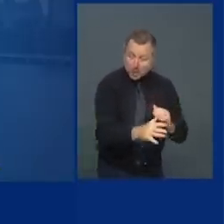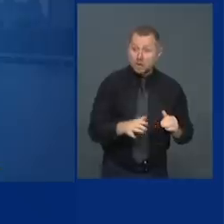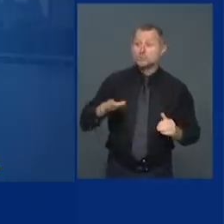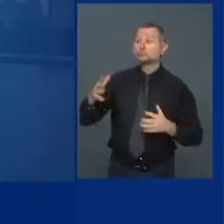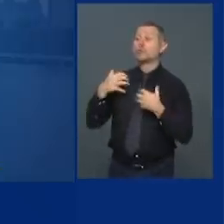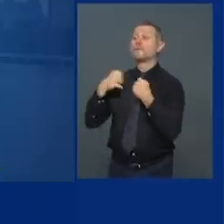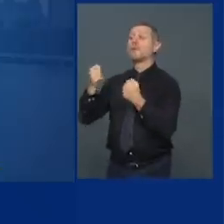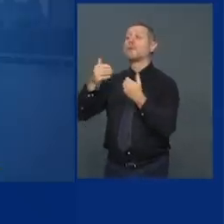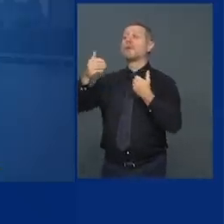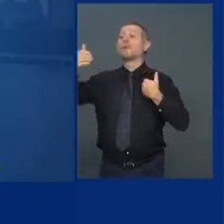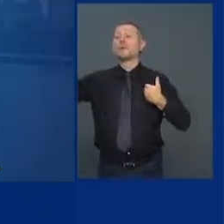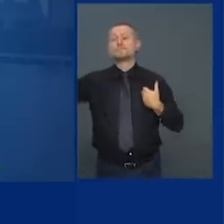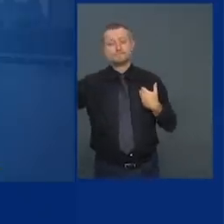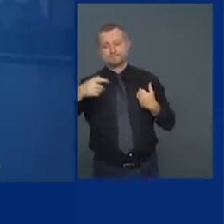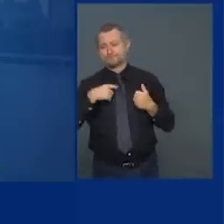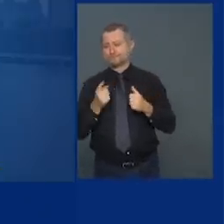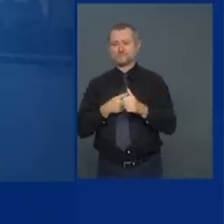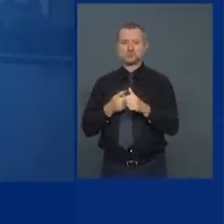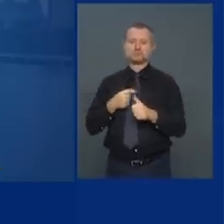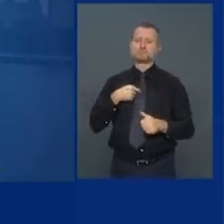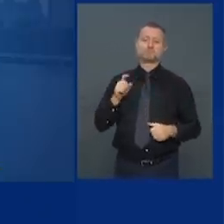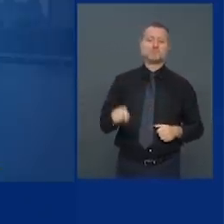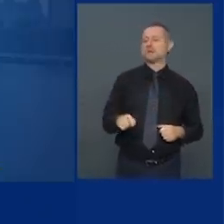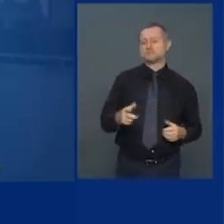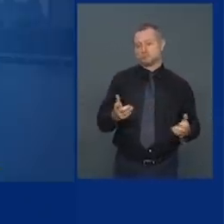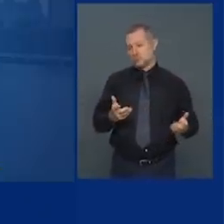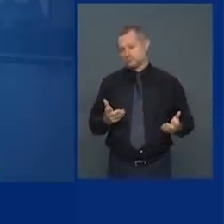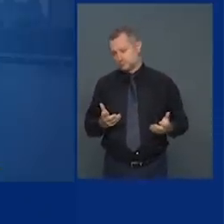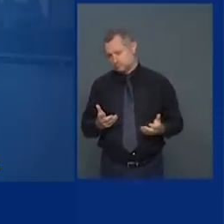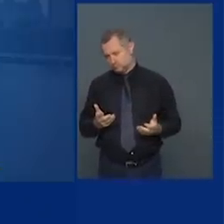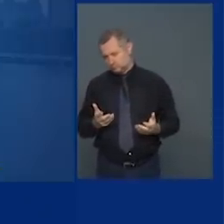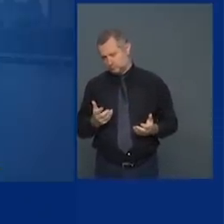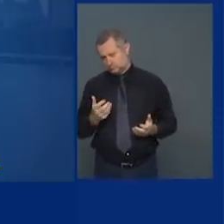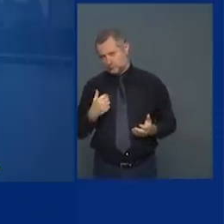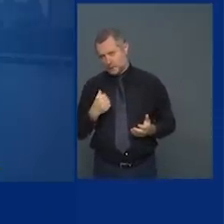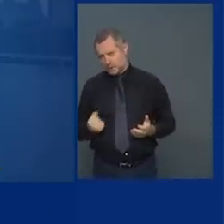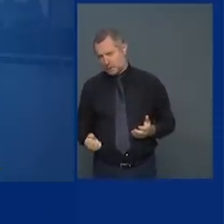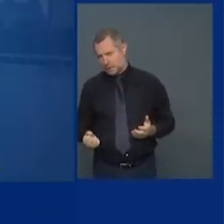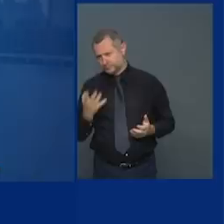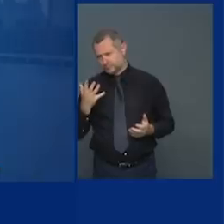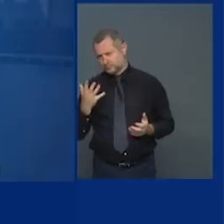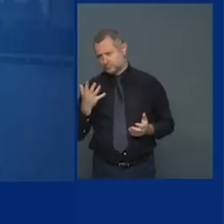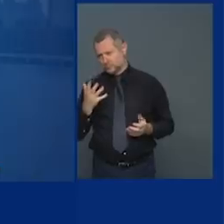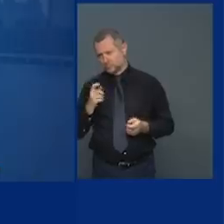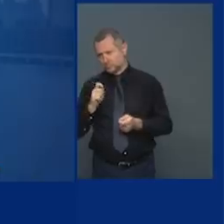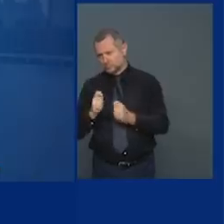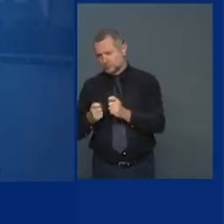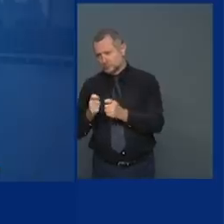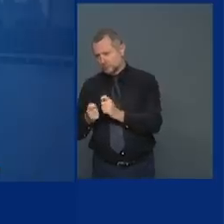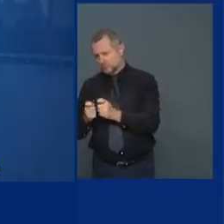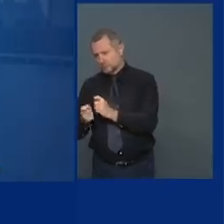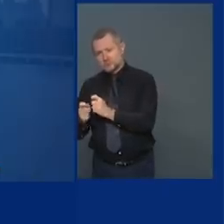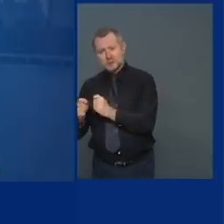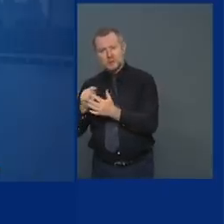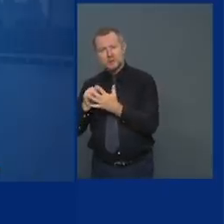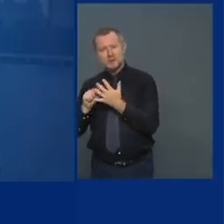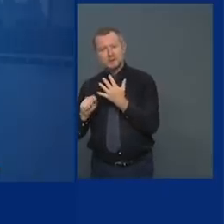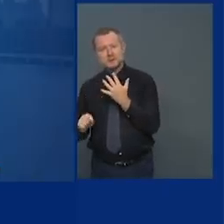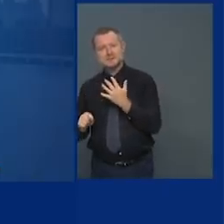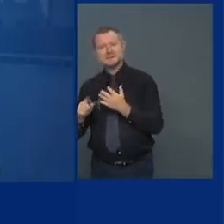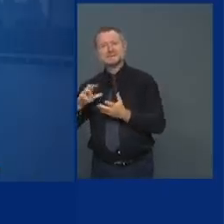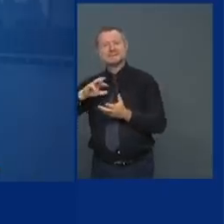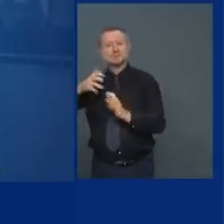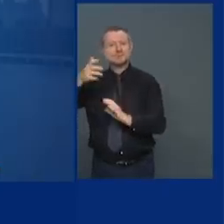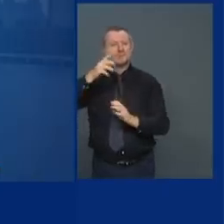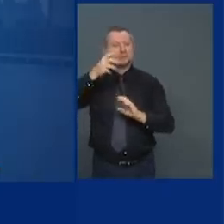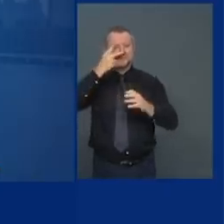we have to find out how many of these changes we're seeing how many of these disruptive patterns are